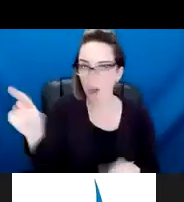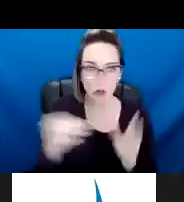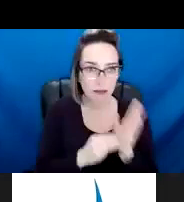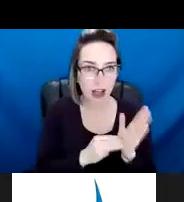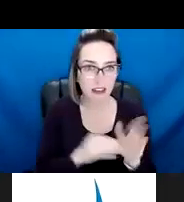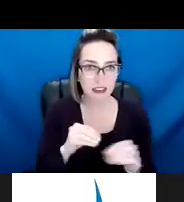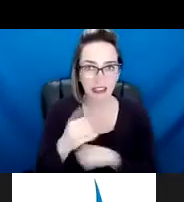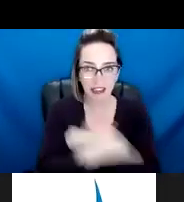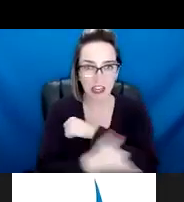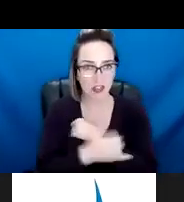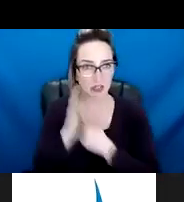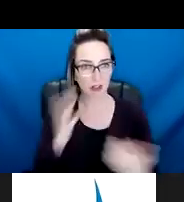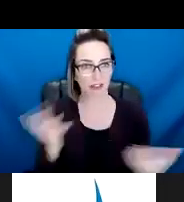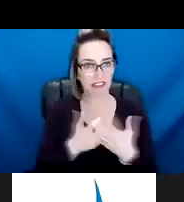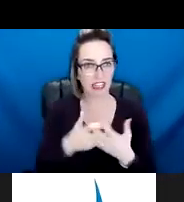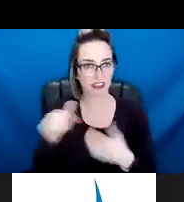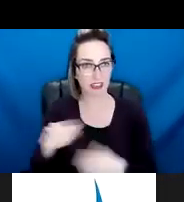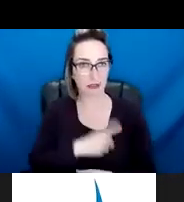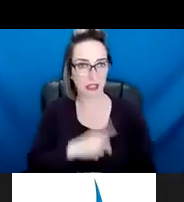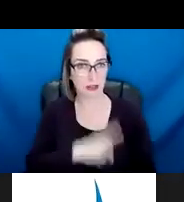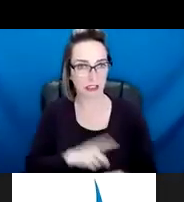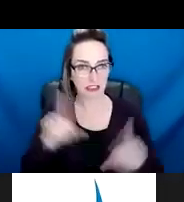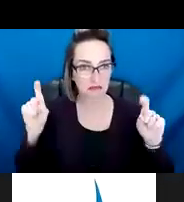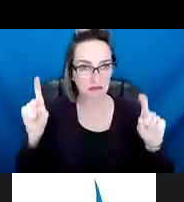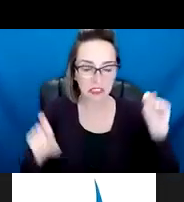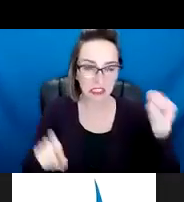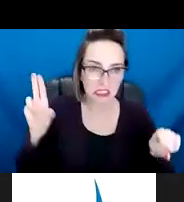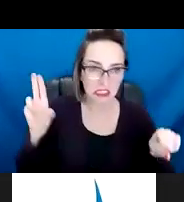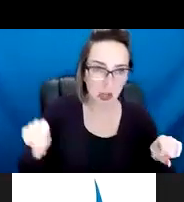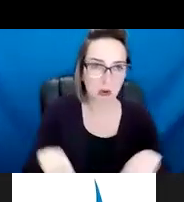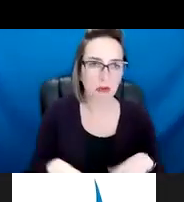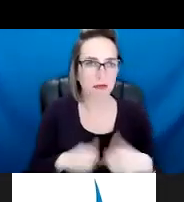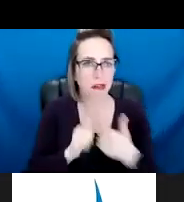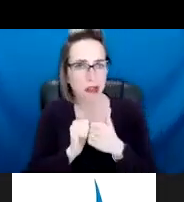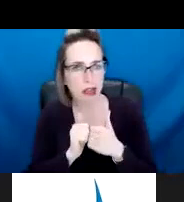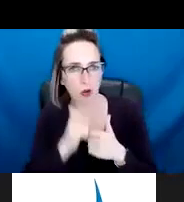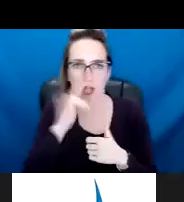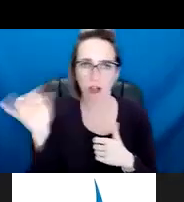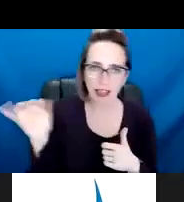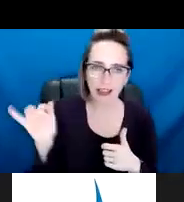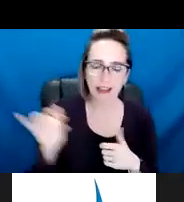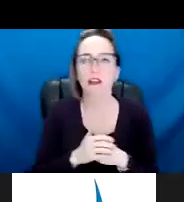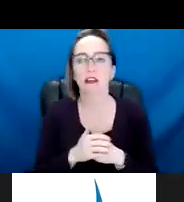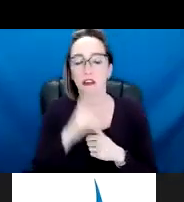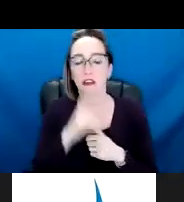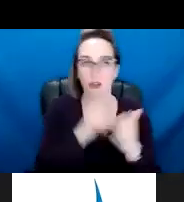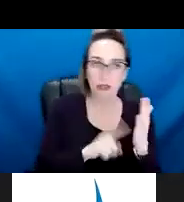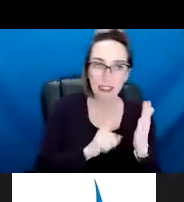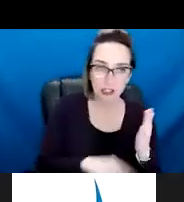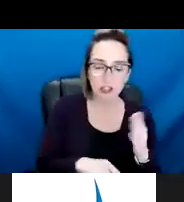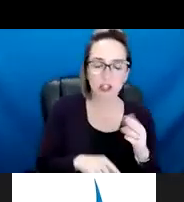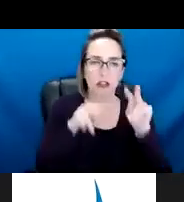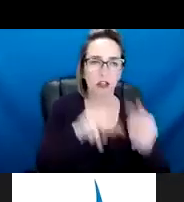most suitable for implementation here in Minneapolis. Um, research and research assistants reviewed scientific literature,